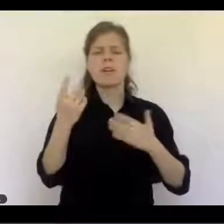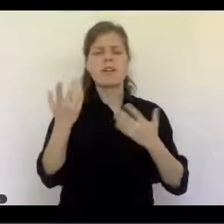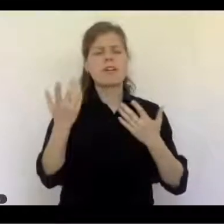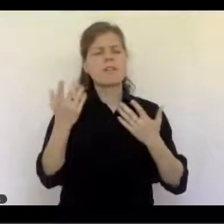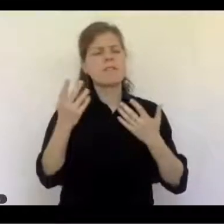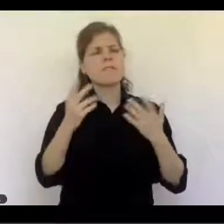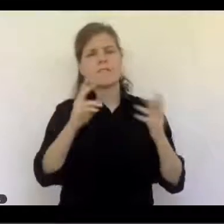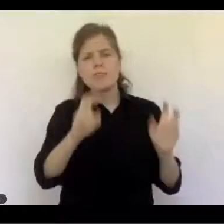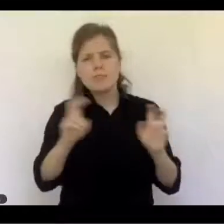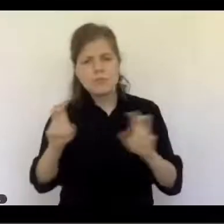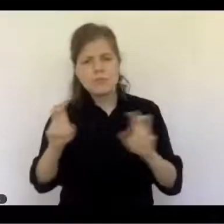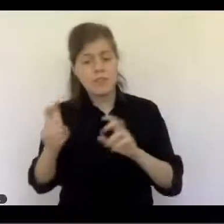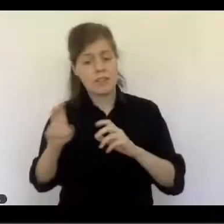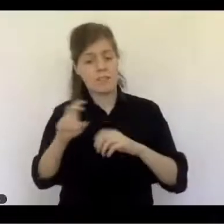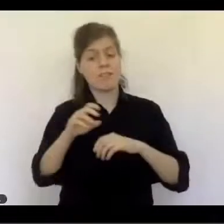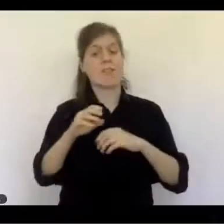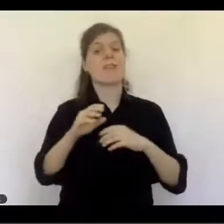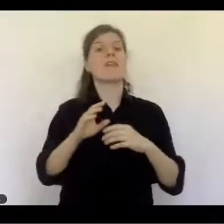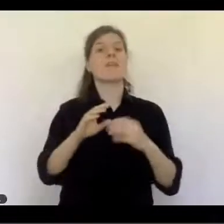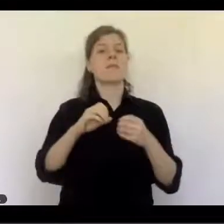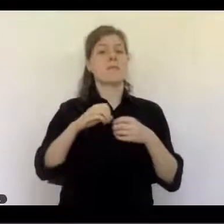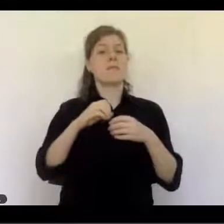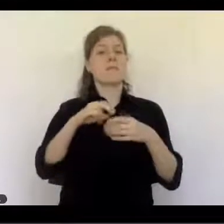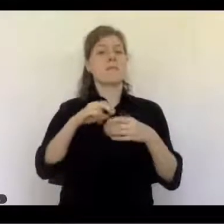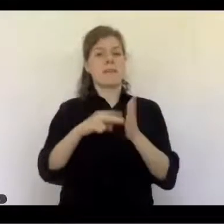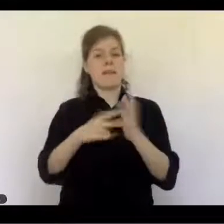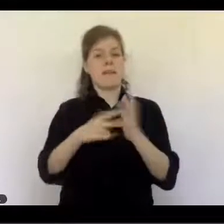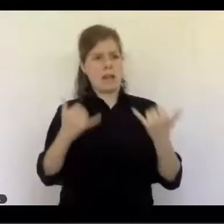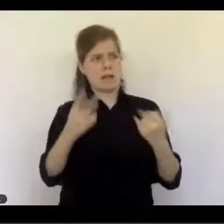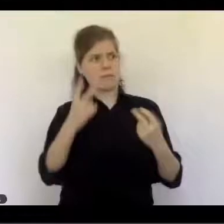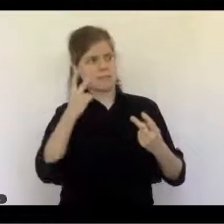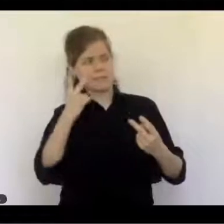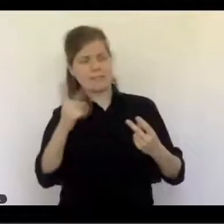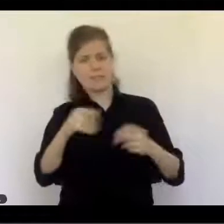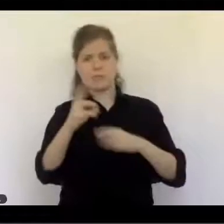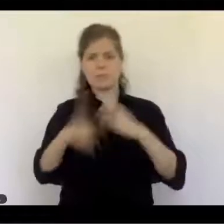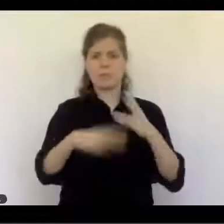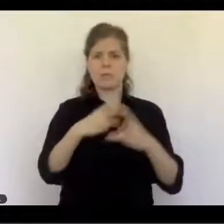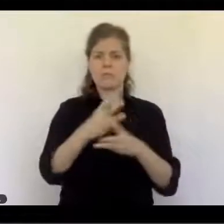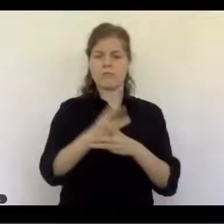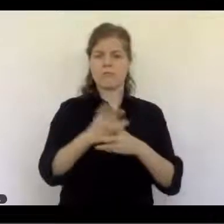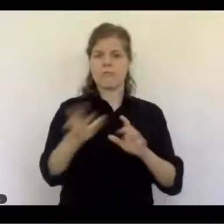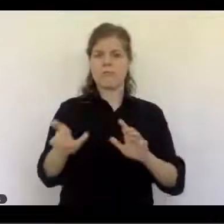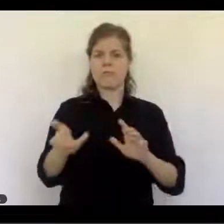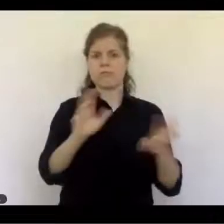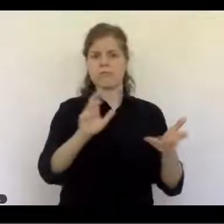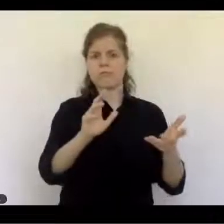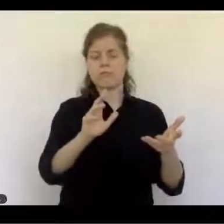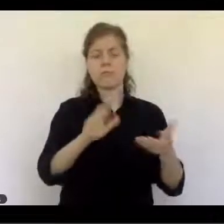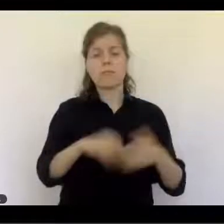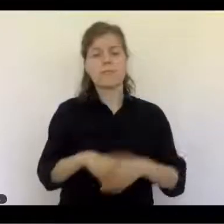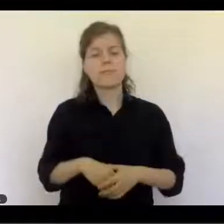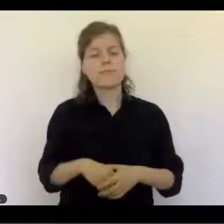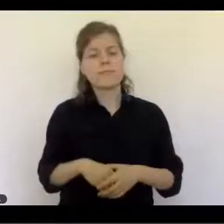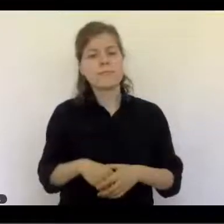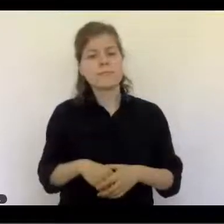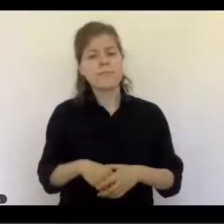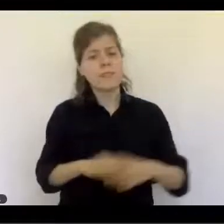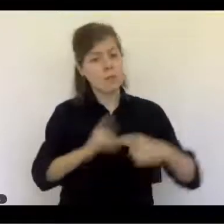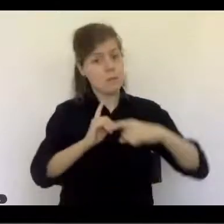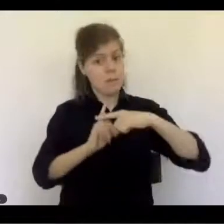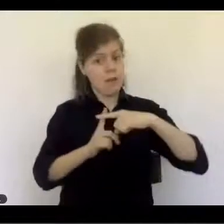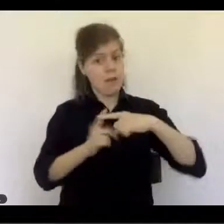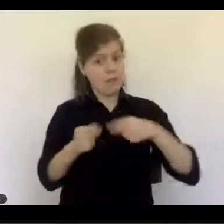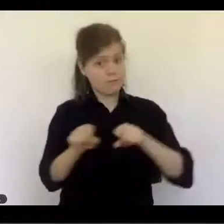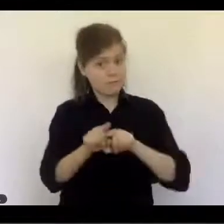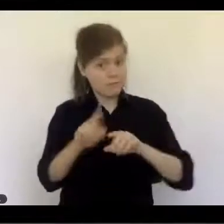us to this place, as well. It's an opportunity, as an Indigenous person, to look at our